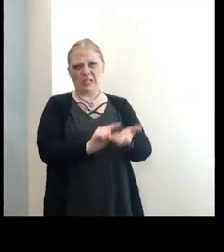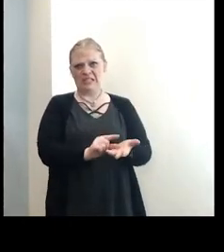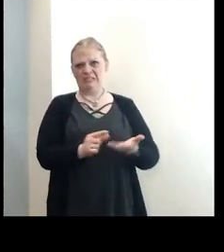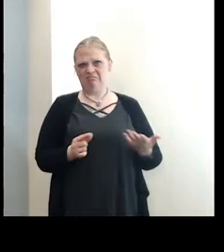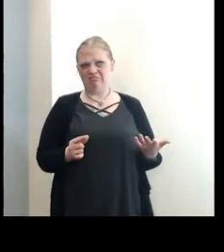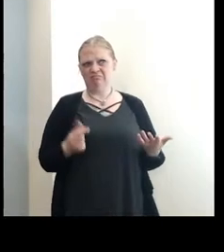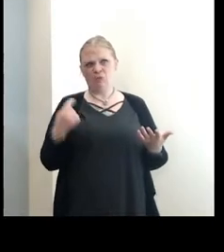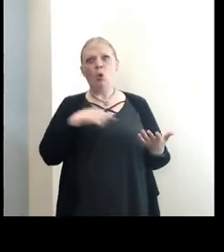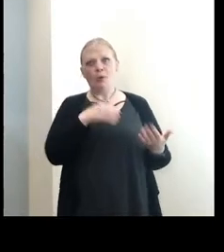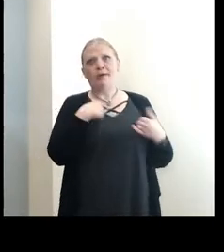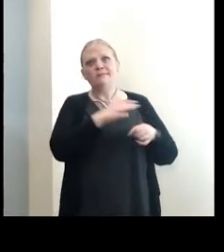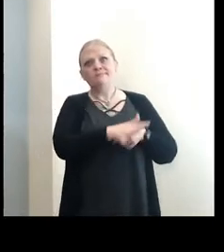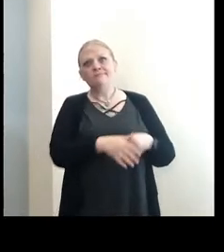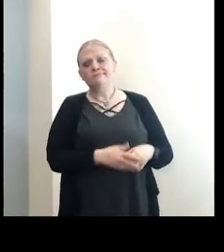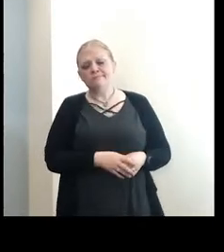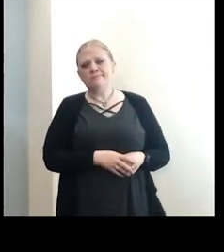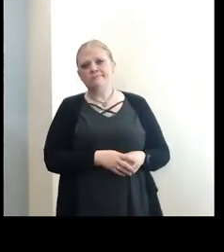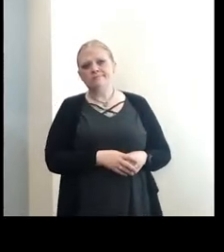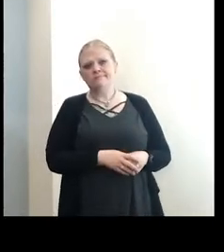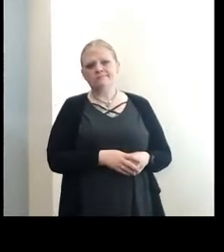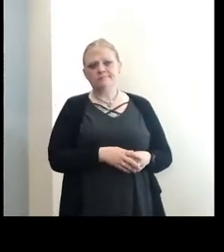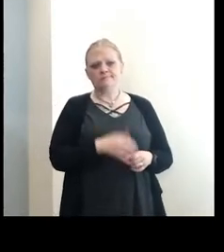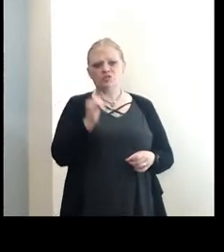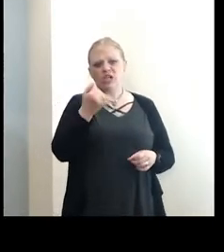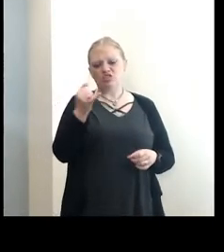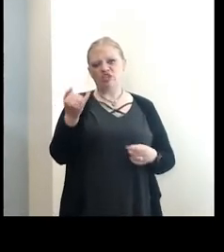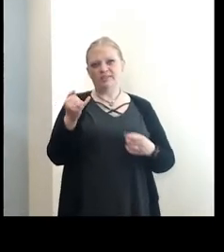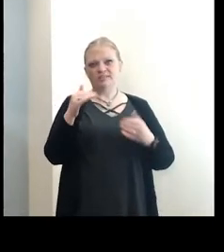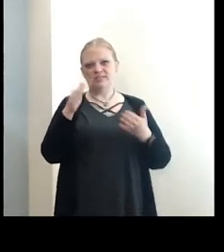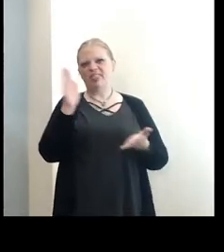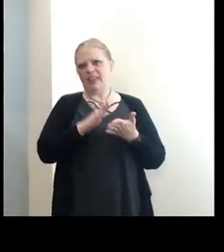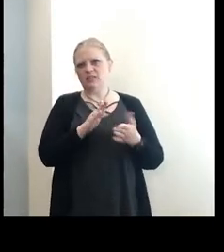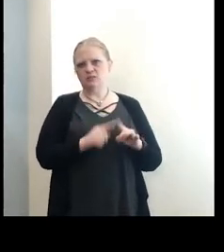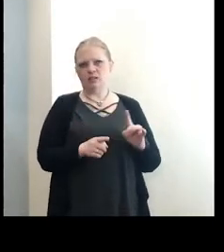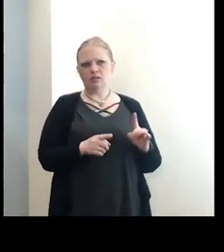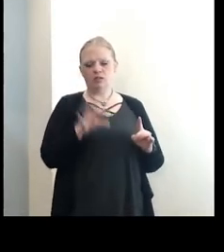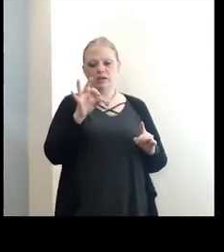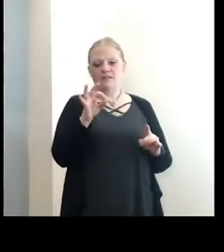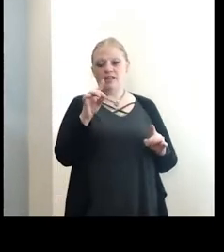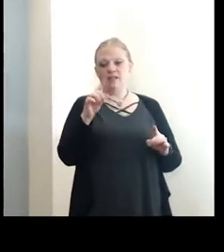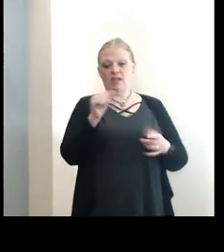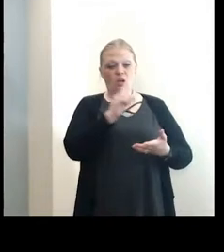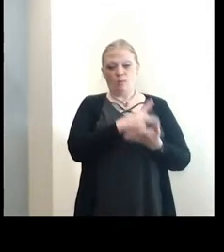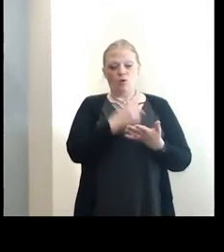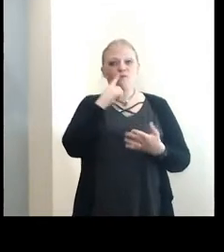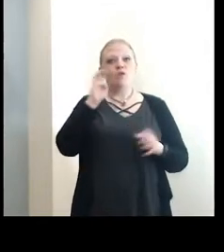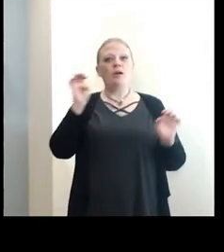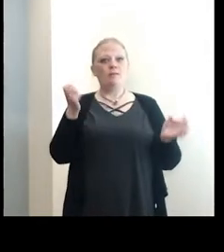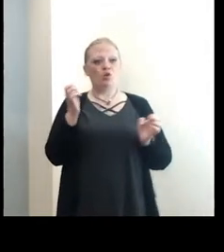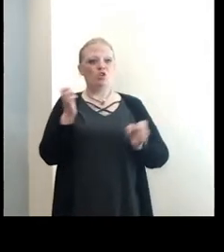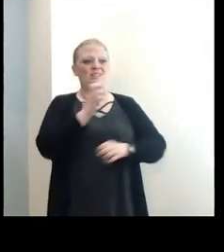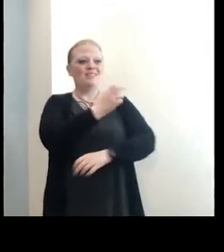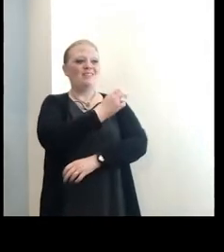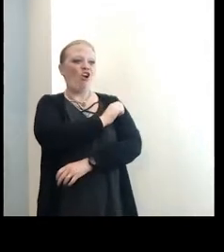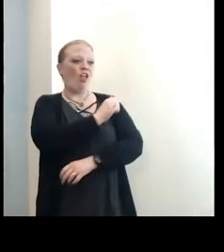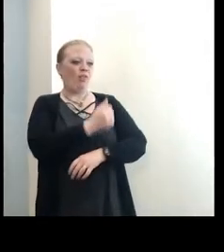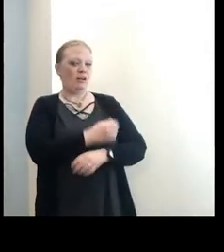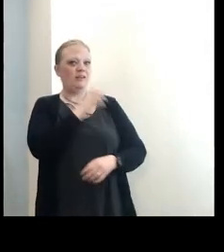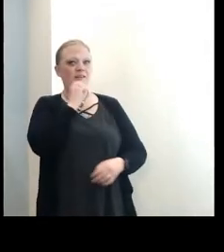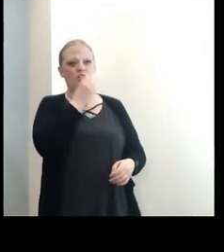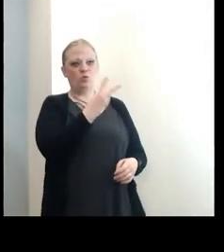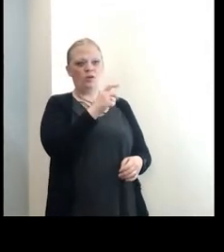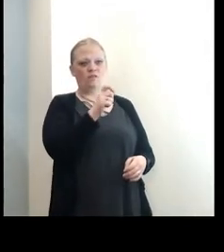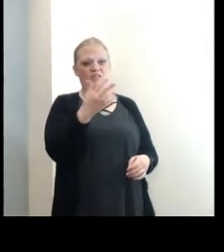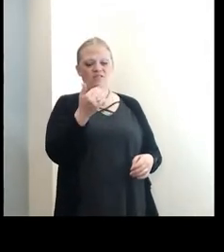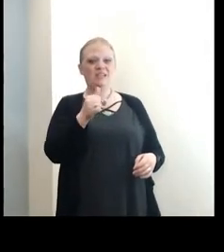We have doses. The Johnson & Johnson is much less. The FDA approved for emergency use authorization 12 to 15 year olds